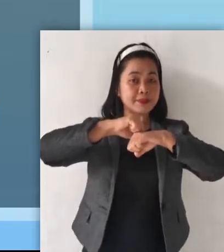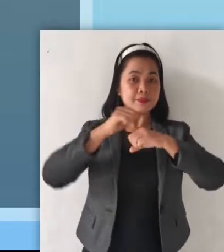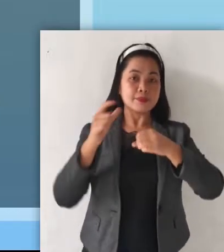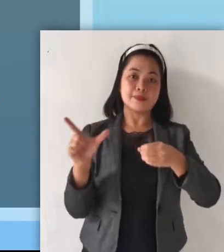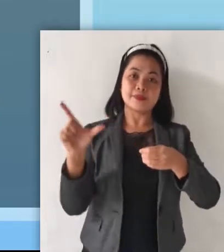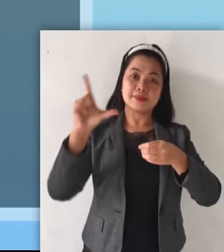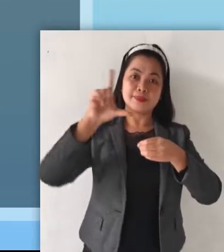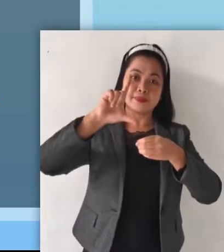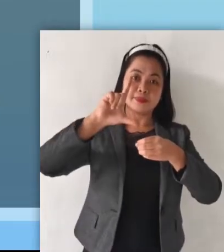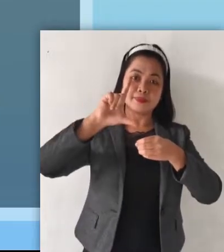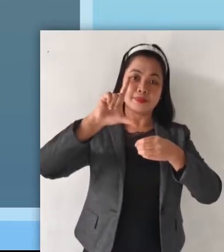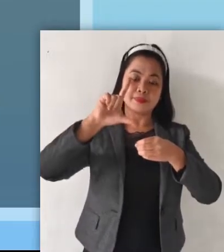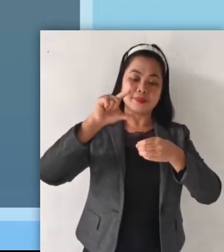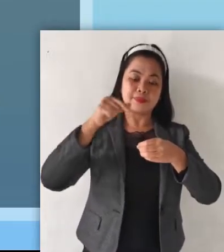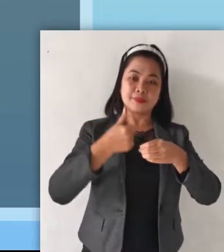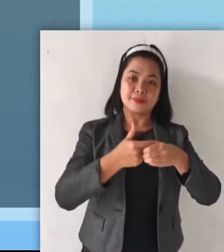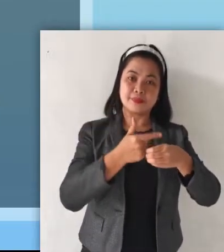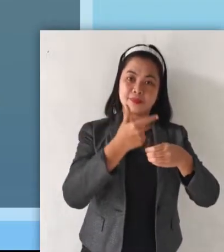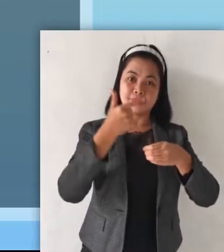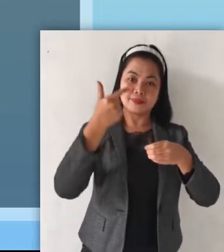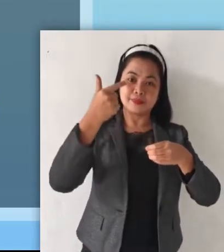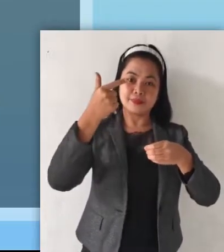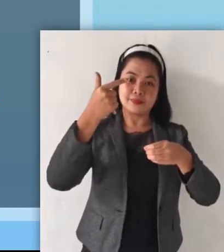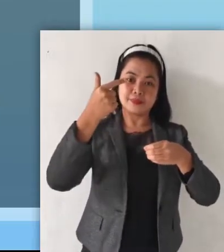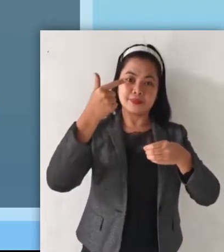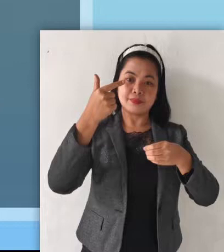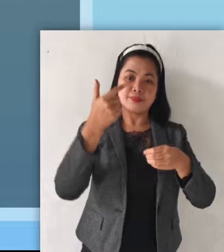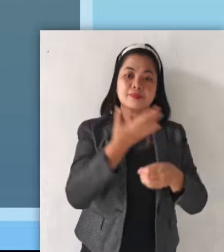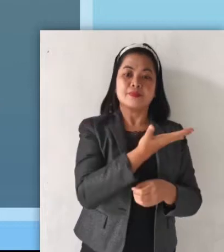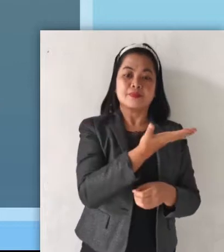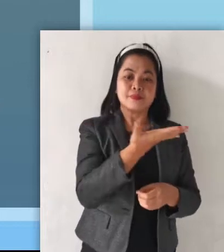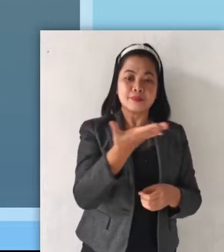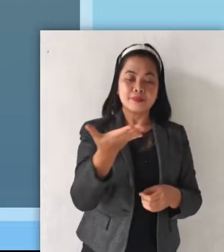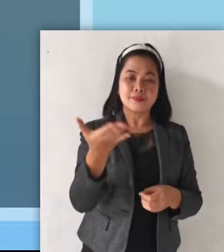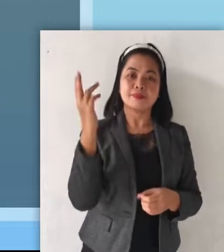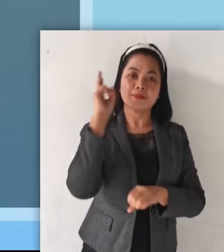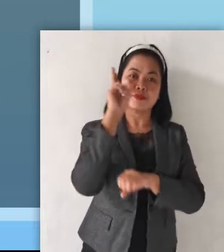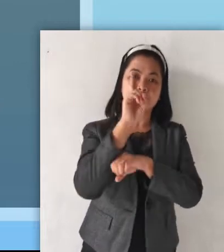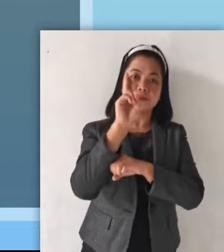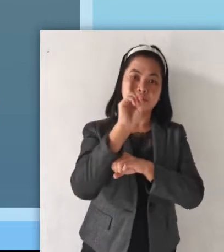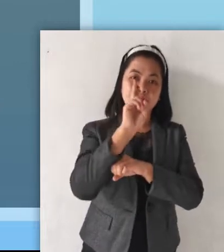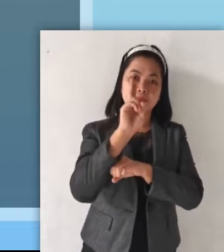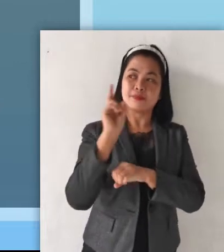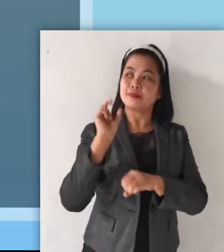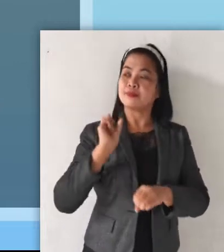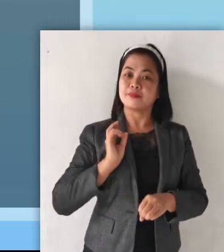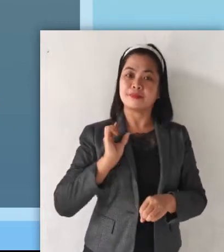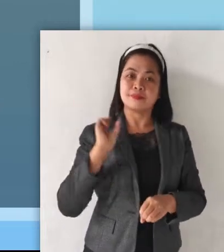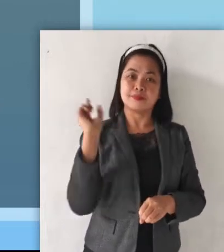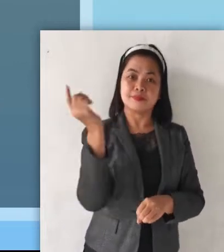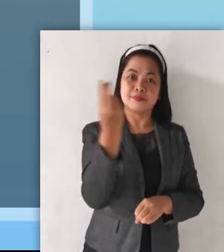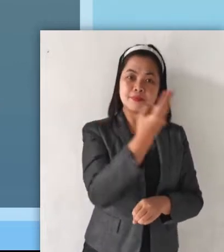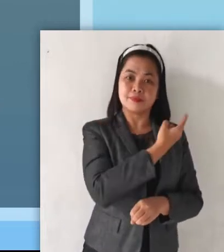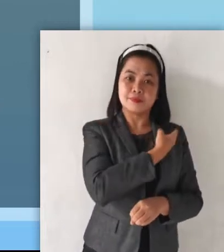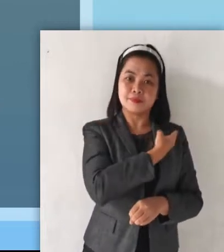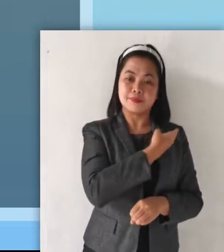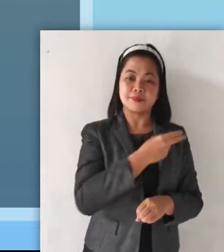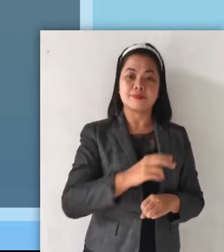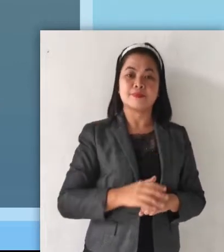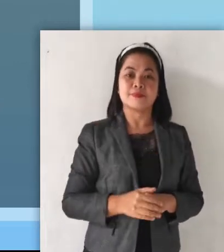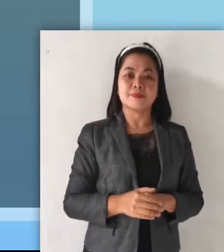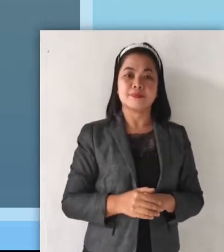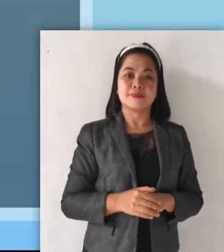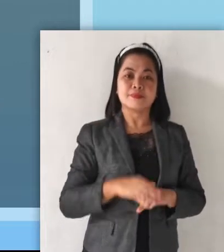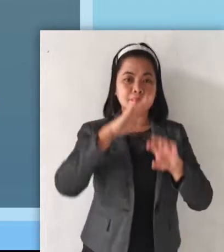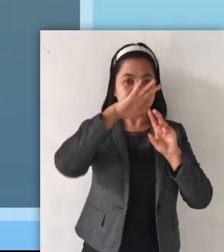liquid, gas. They are useful for us. Let's observe